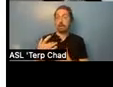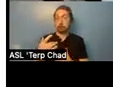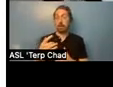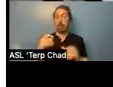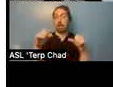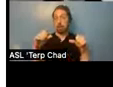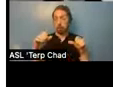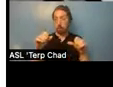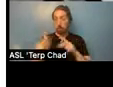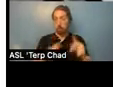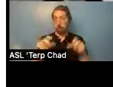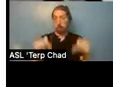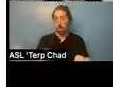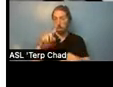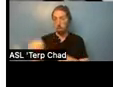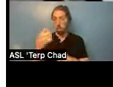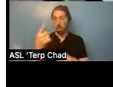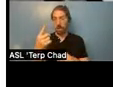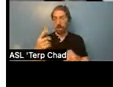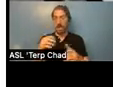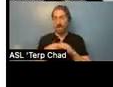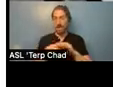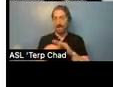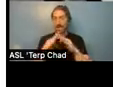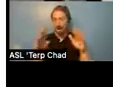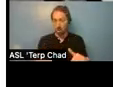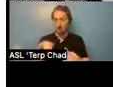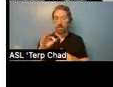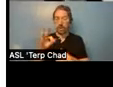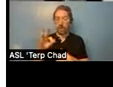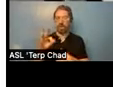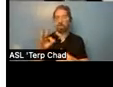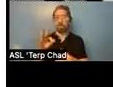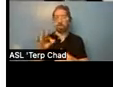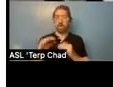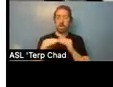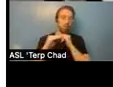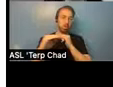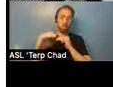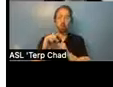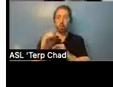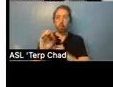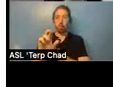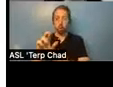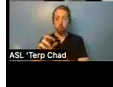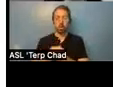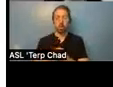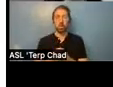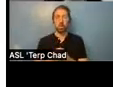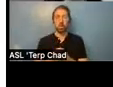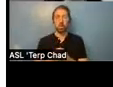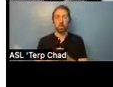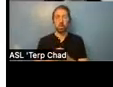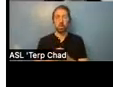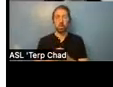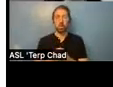to maintain an apartment. So supportive housing is part and parcel of the housing first model because people